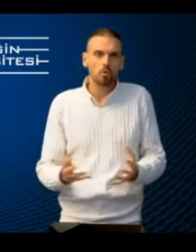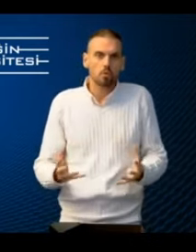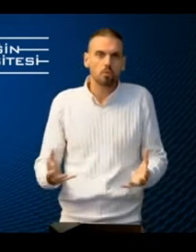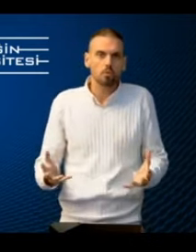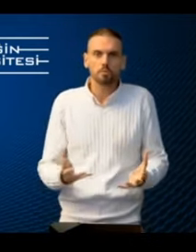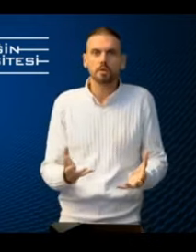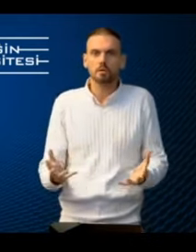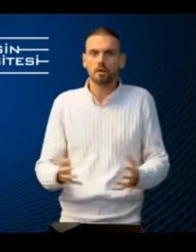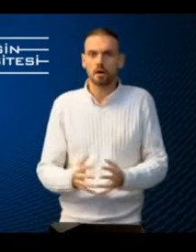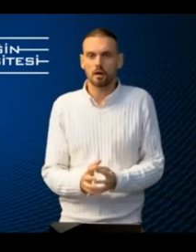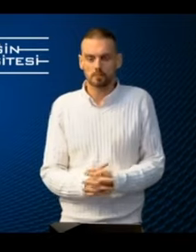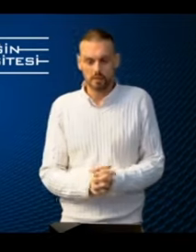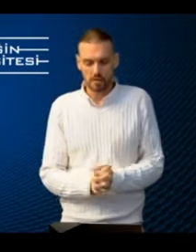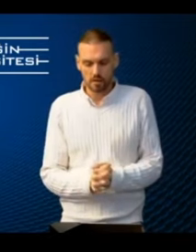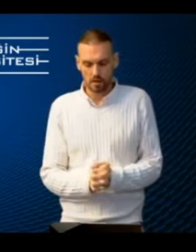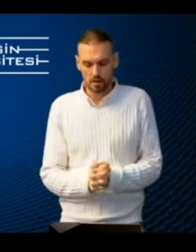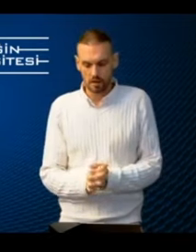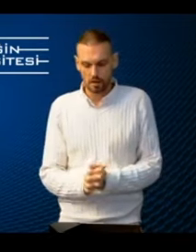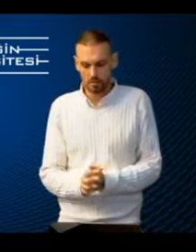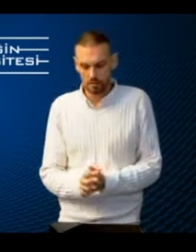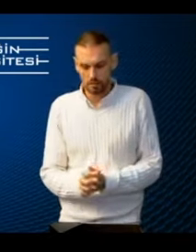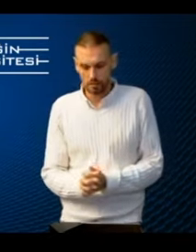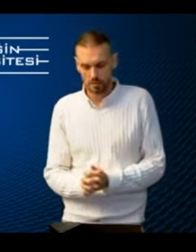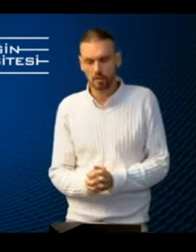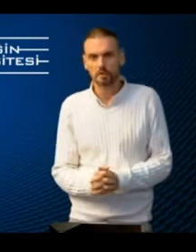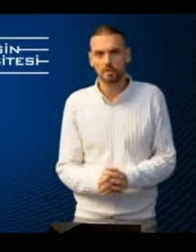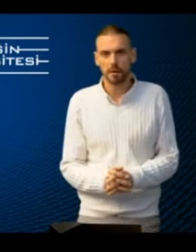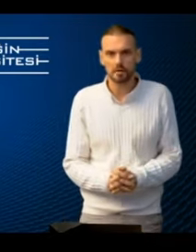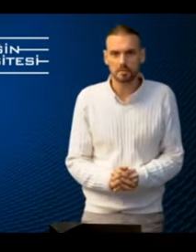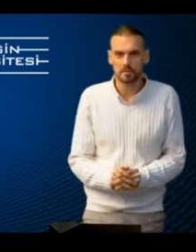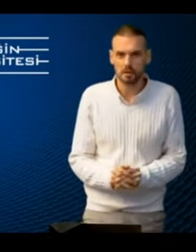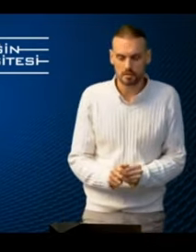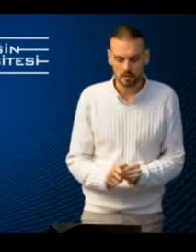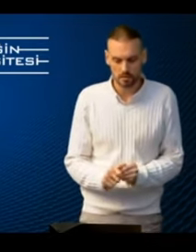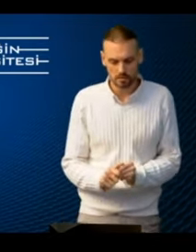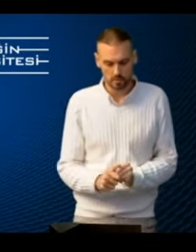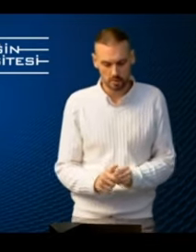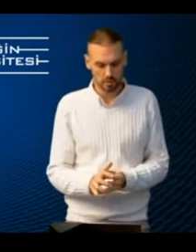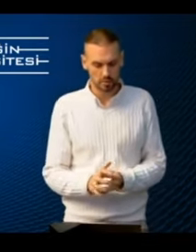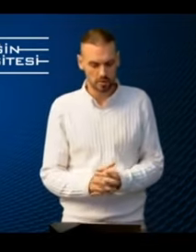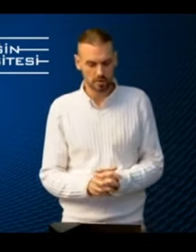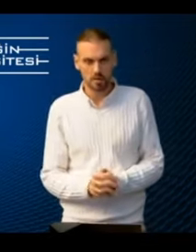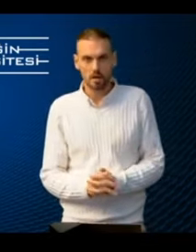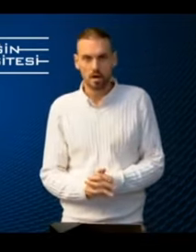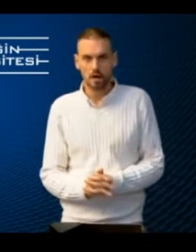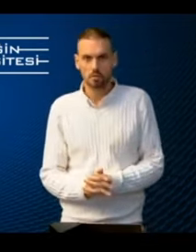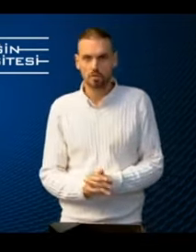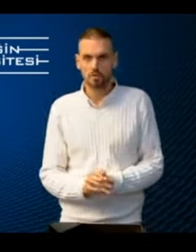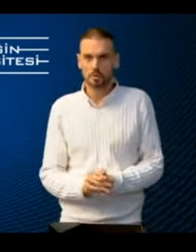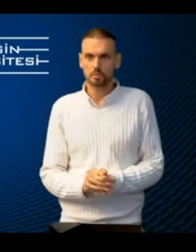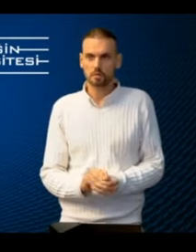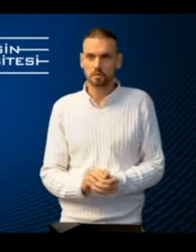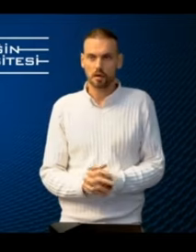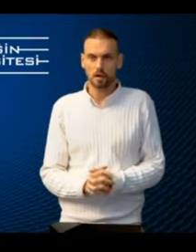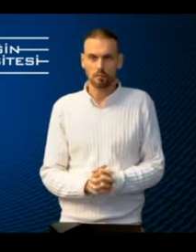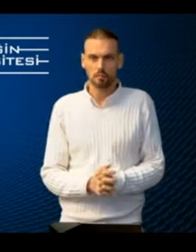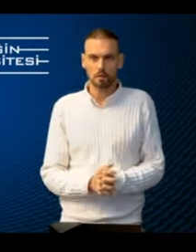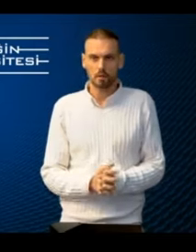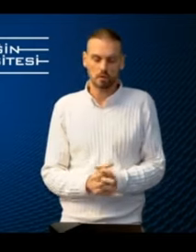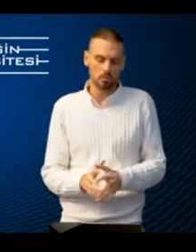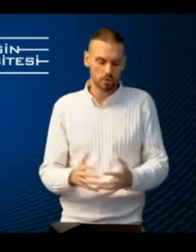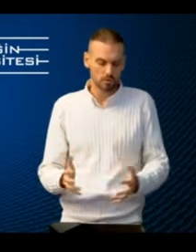Who would be taking learning paths and studying this subject with us? Our group, as we